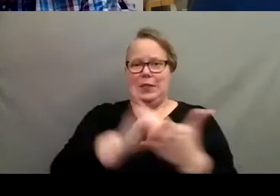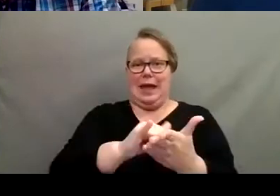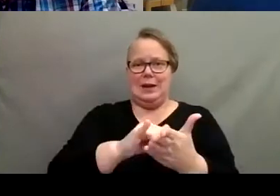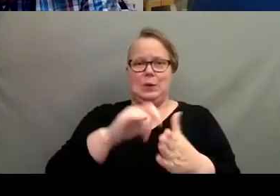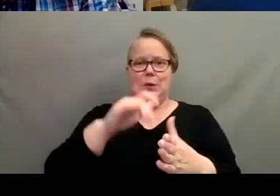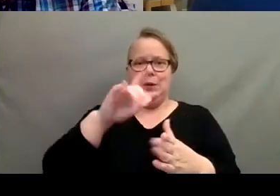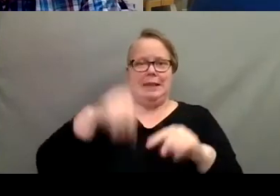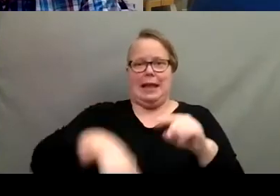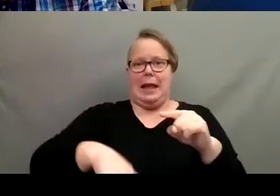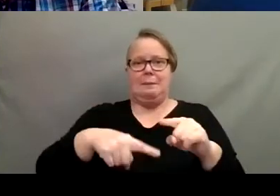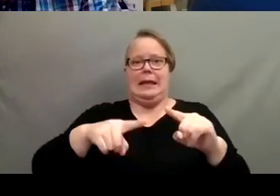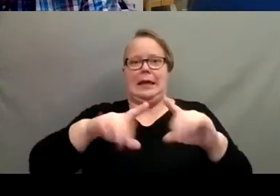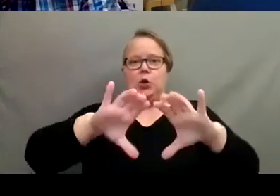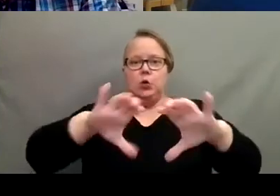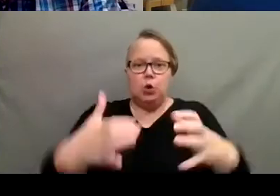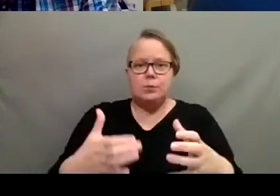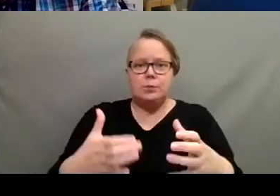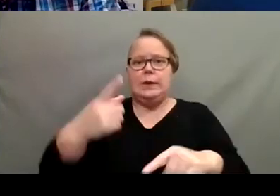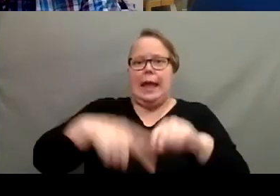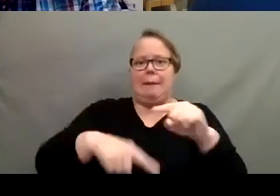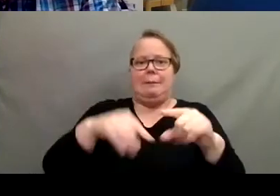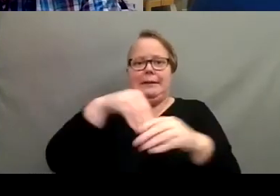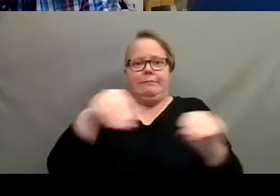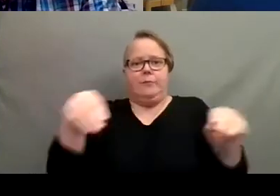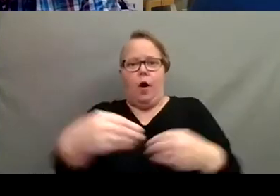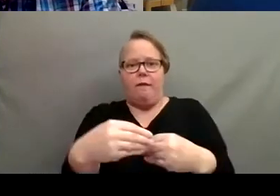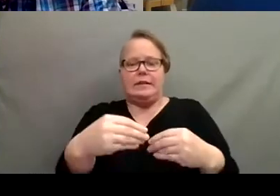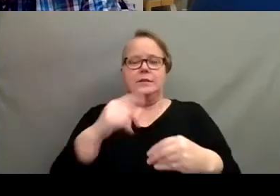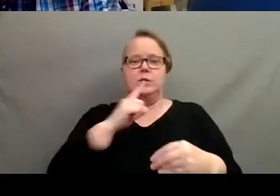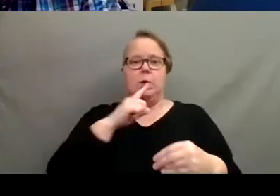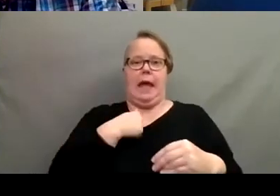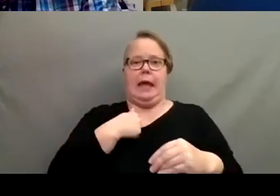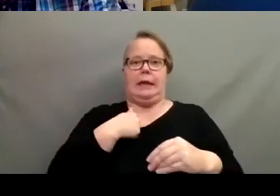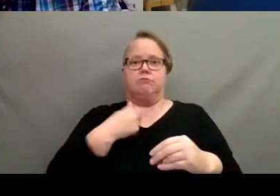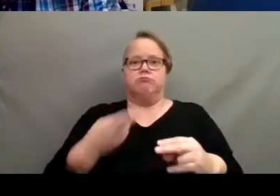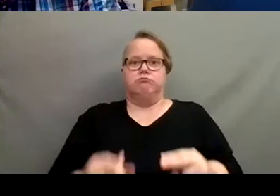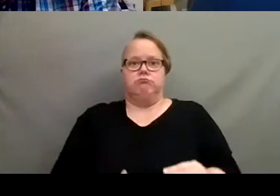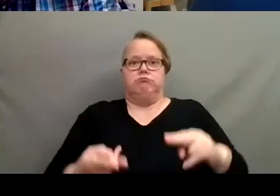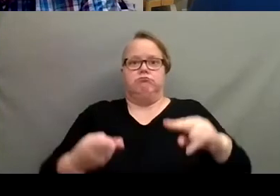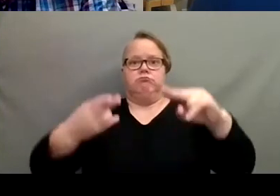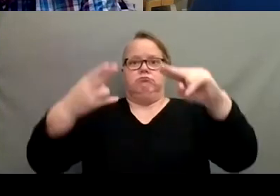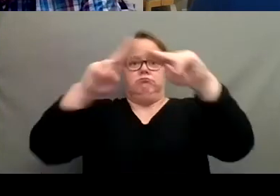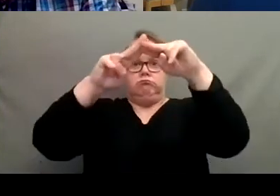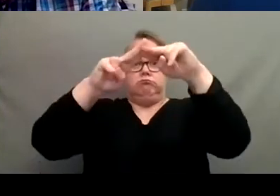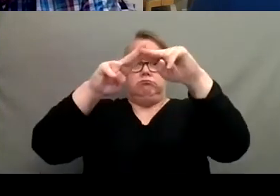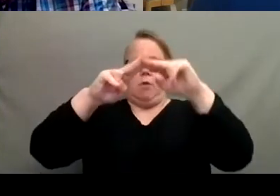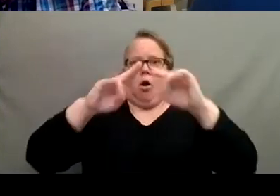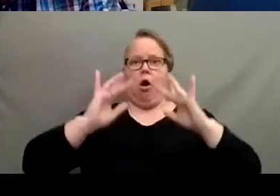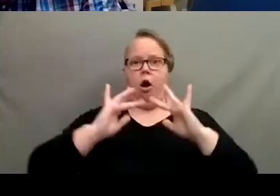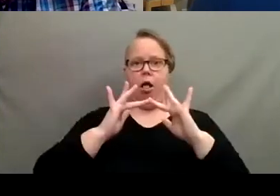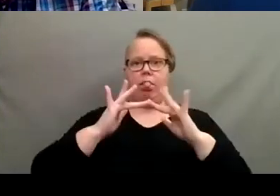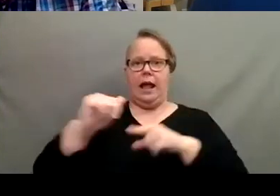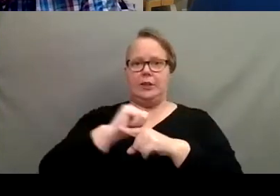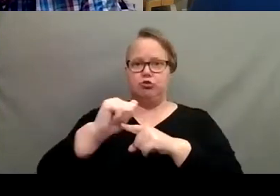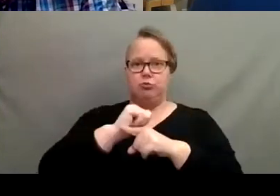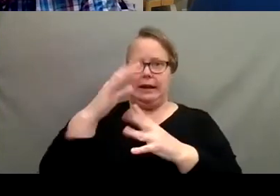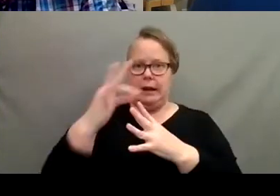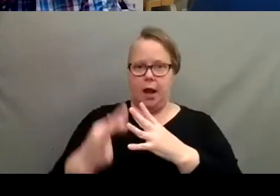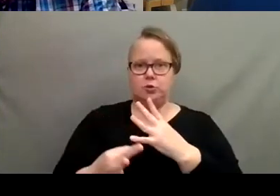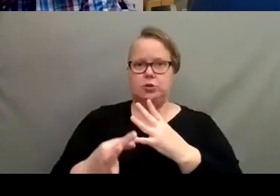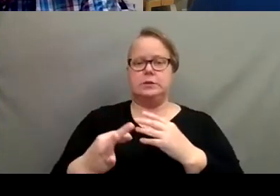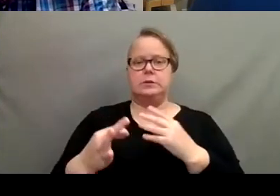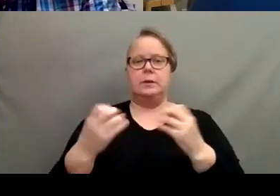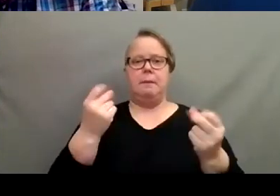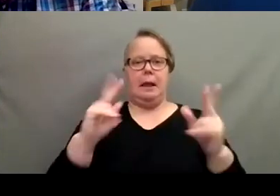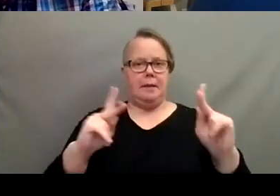can't be in groups. Um, so we've had a really big increase in our online training options. A lot of folks have, uh,